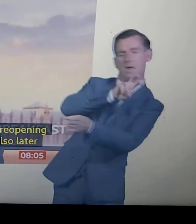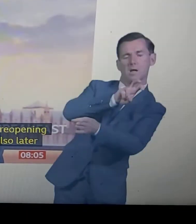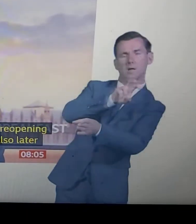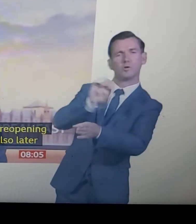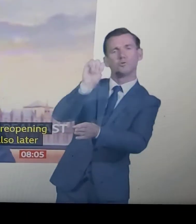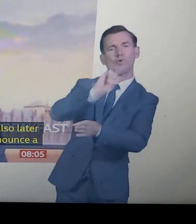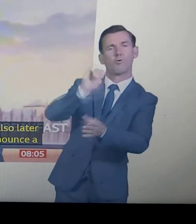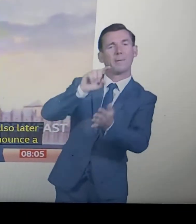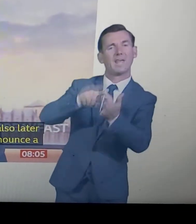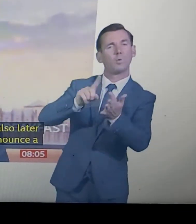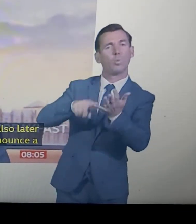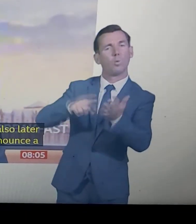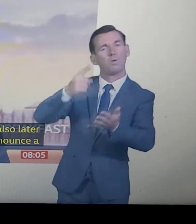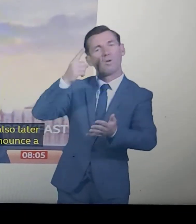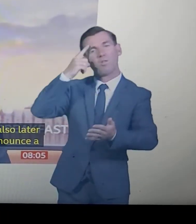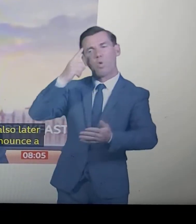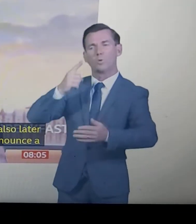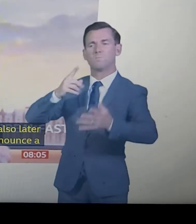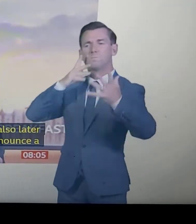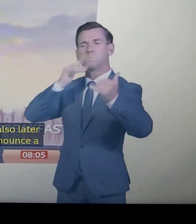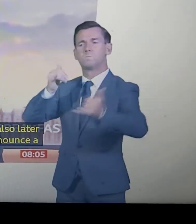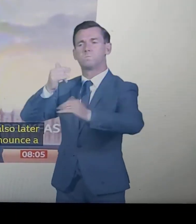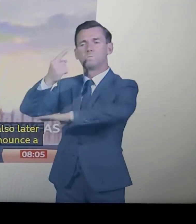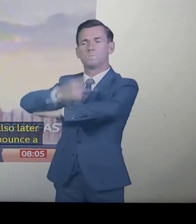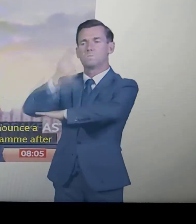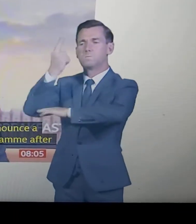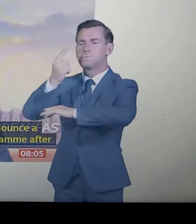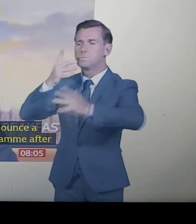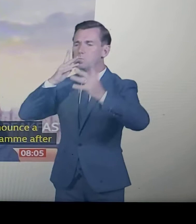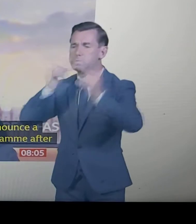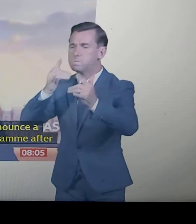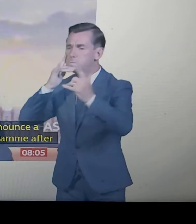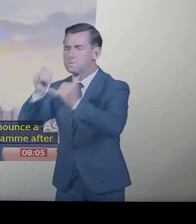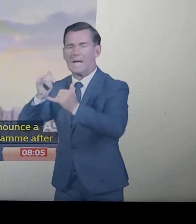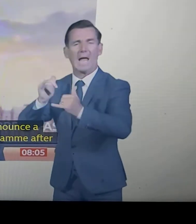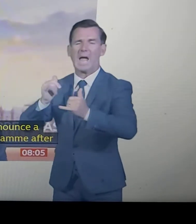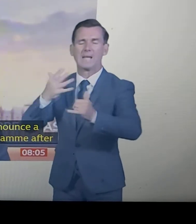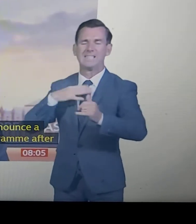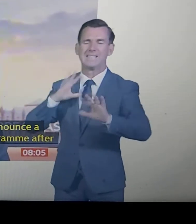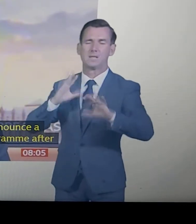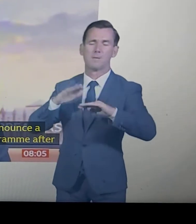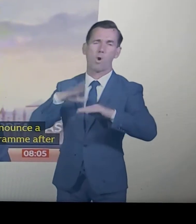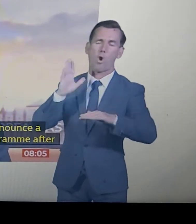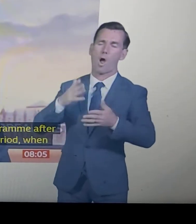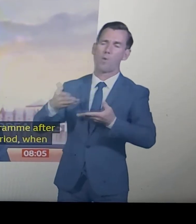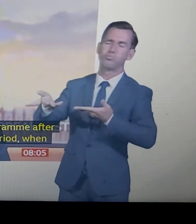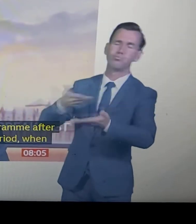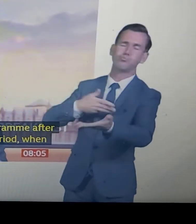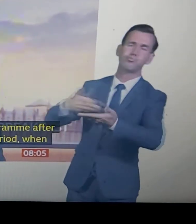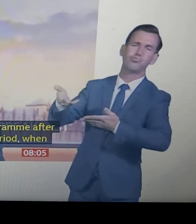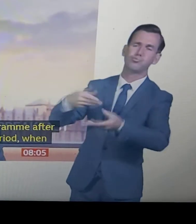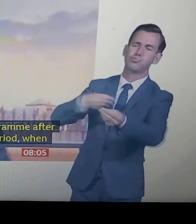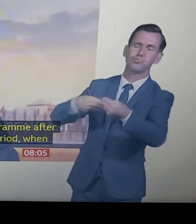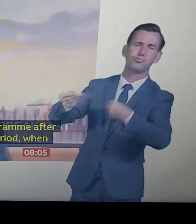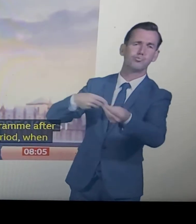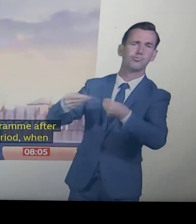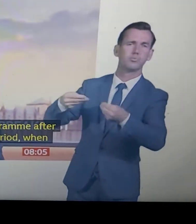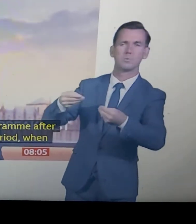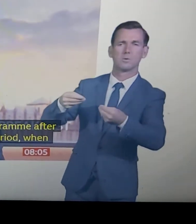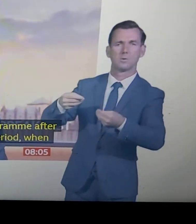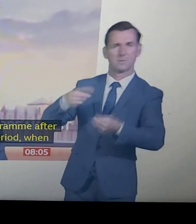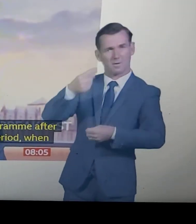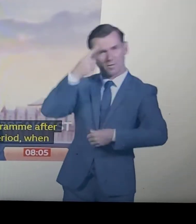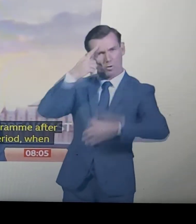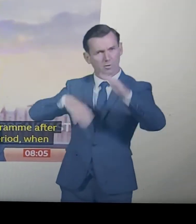transition period. That's when the Brexit rules officially change and we leave the rules of the European Union. We had expected full